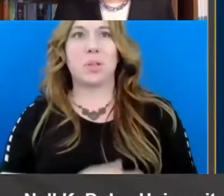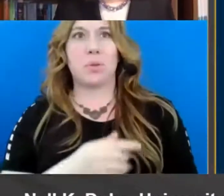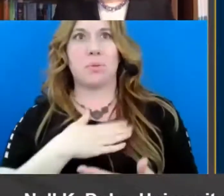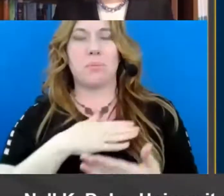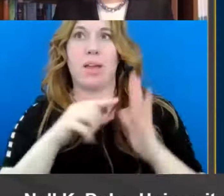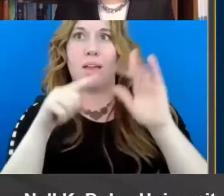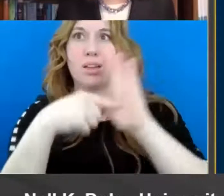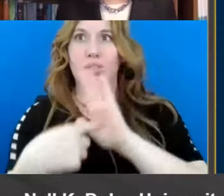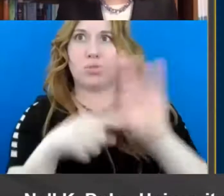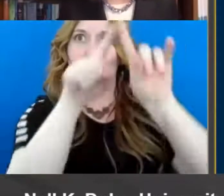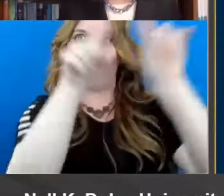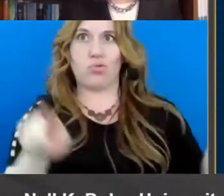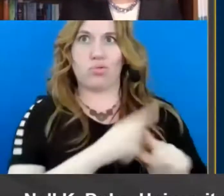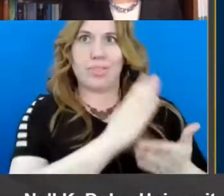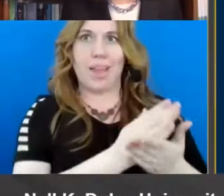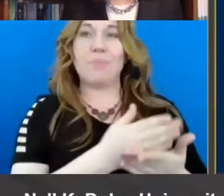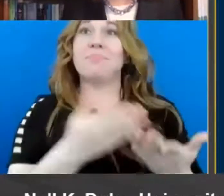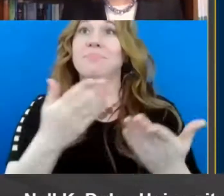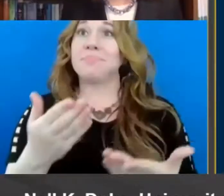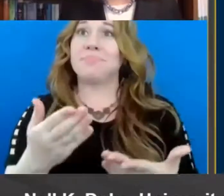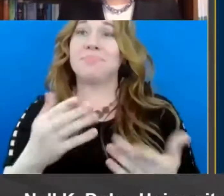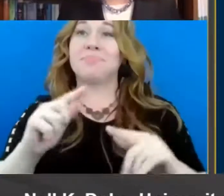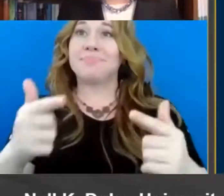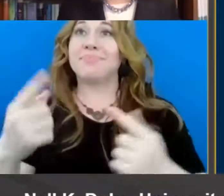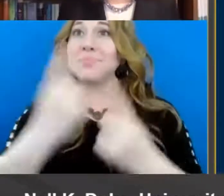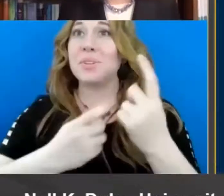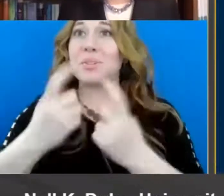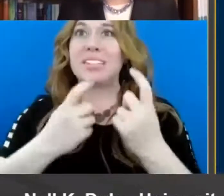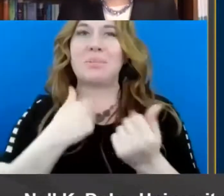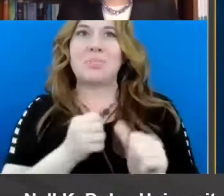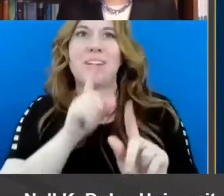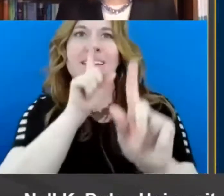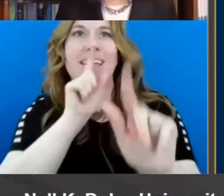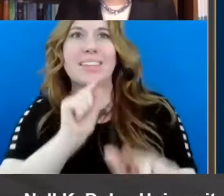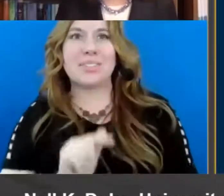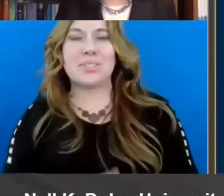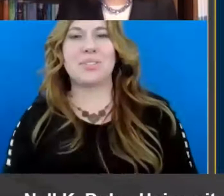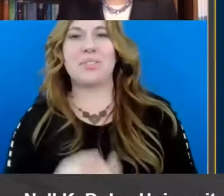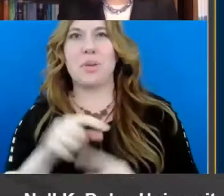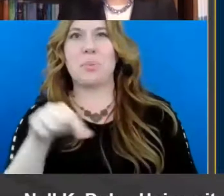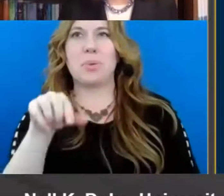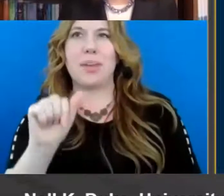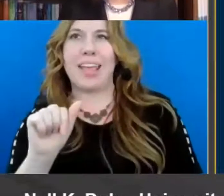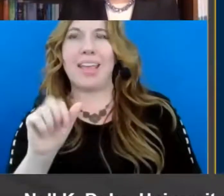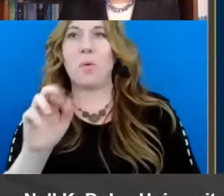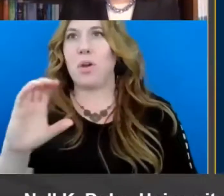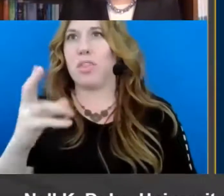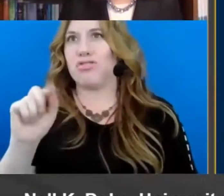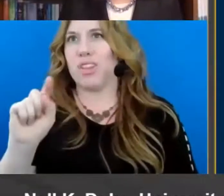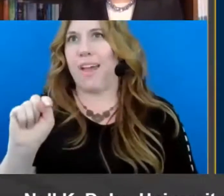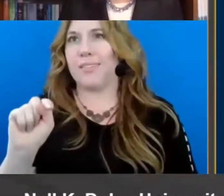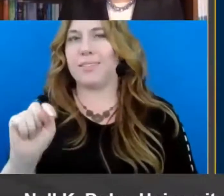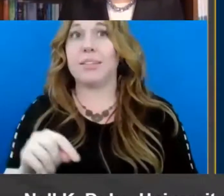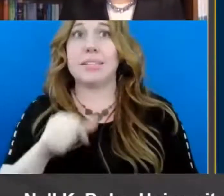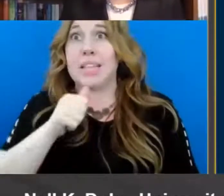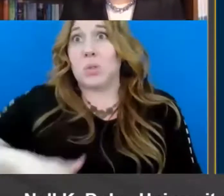now and um attempt to answer any questions that you might have put in the q a or the chat i think it's not too